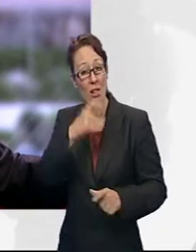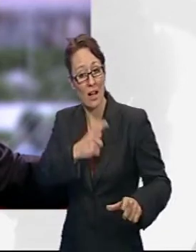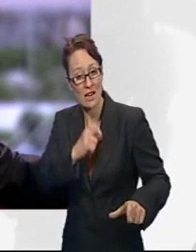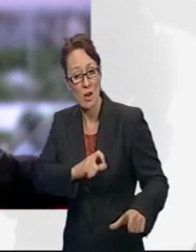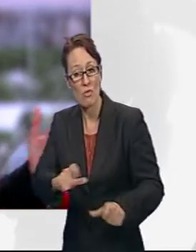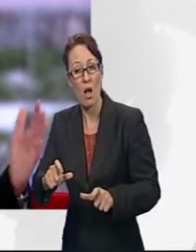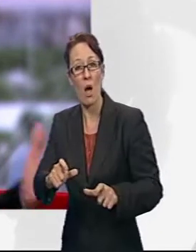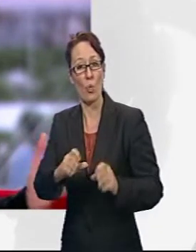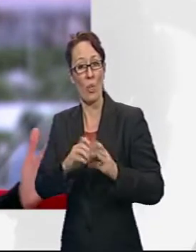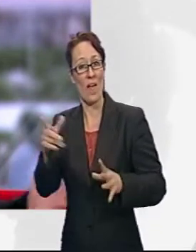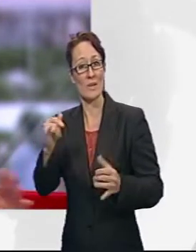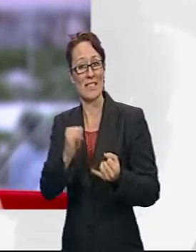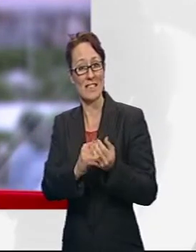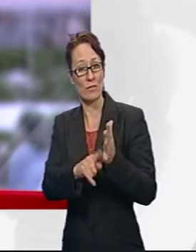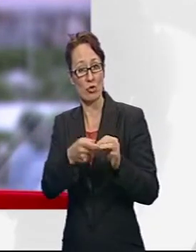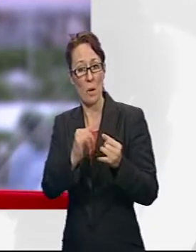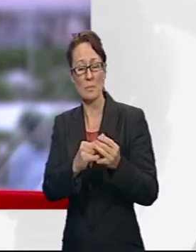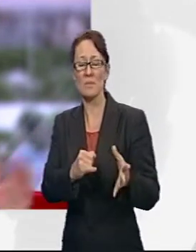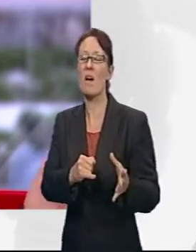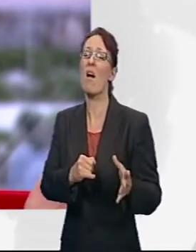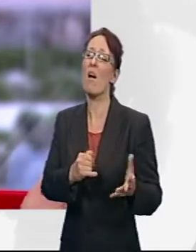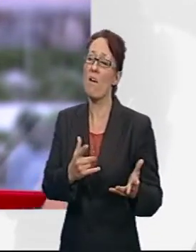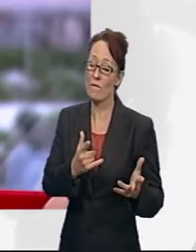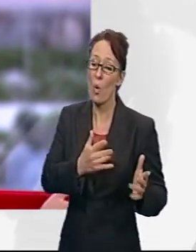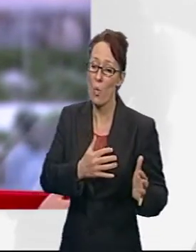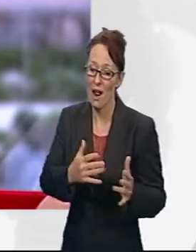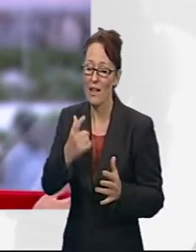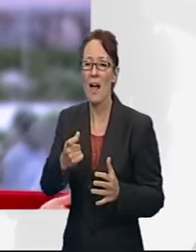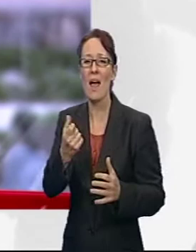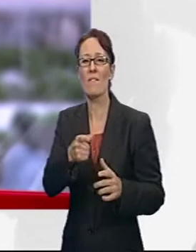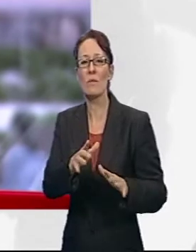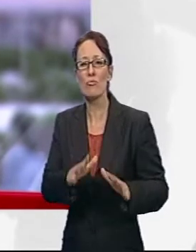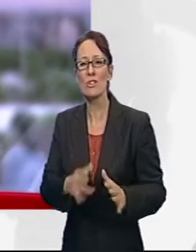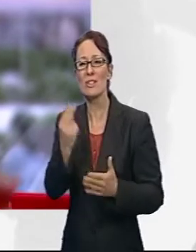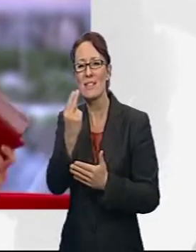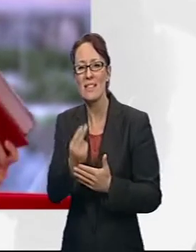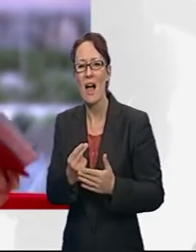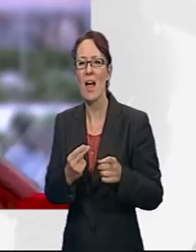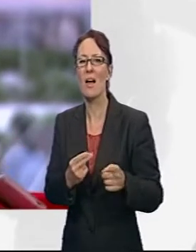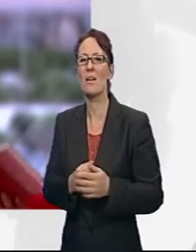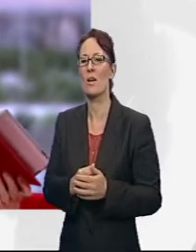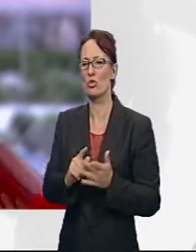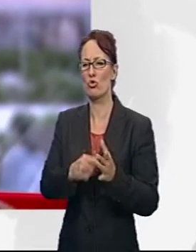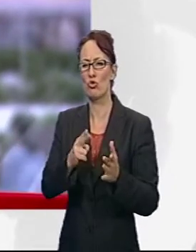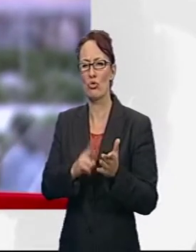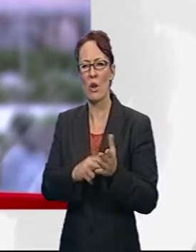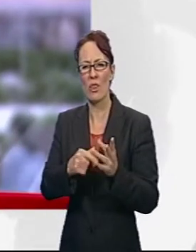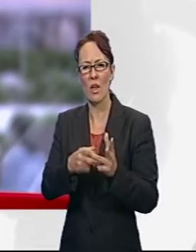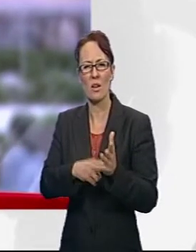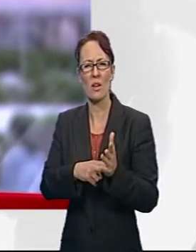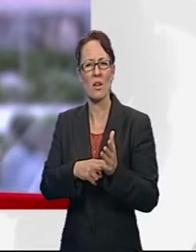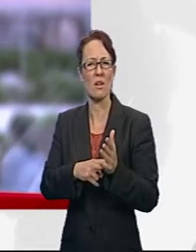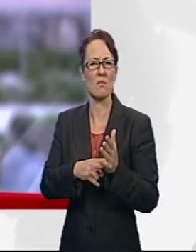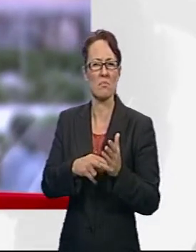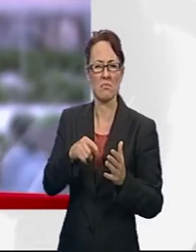there are other very talented people there notably the British designer Jonathan Ive who's behind products like this and